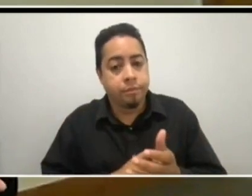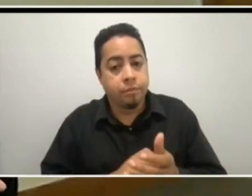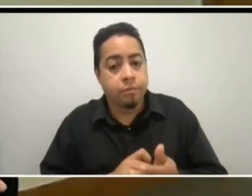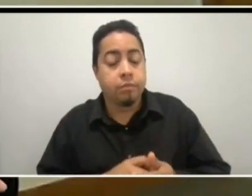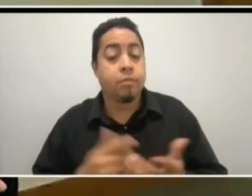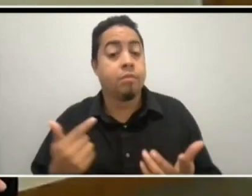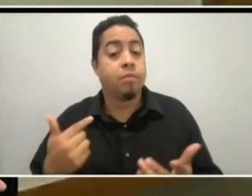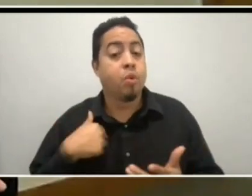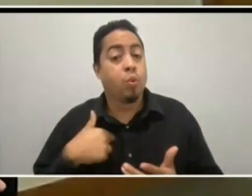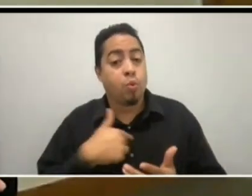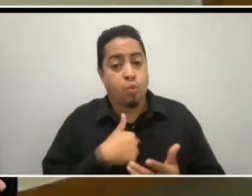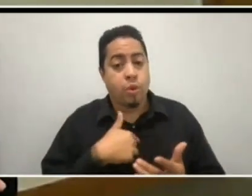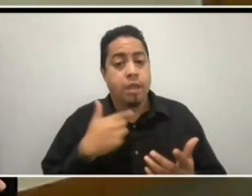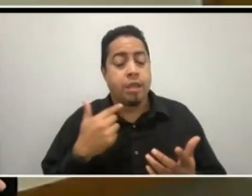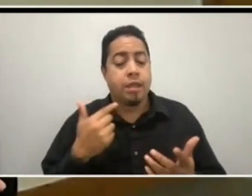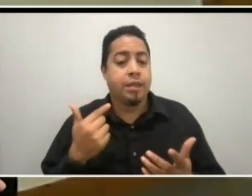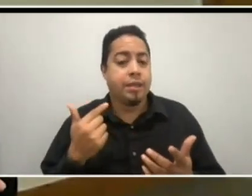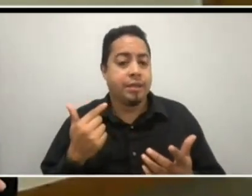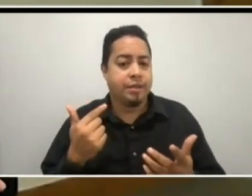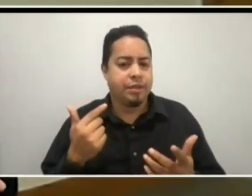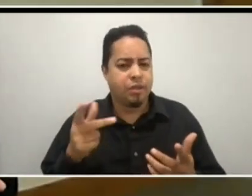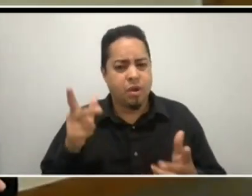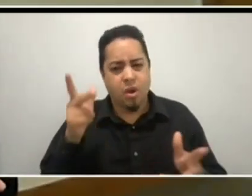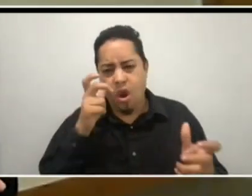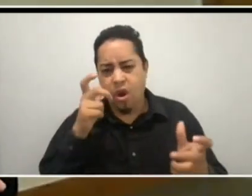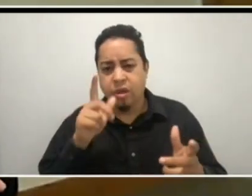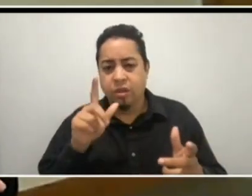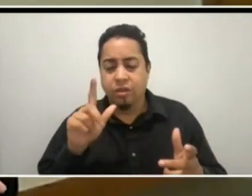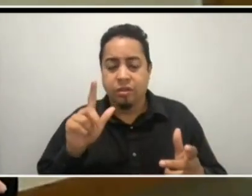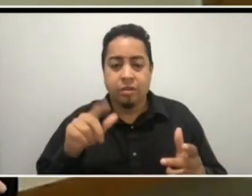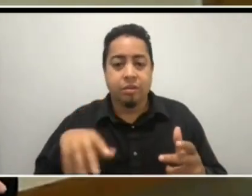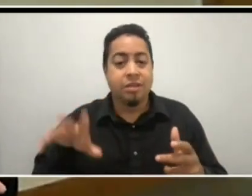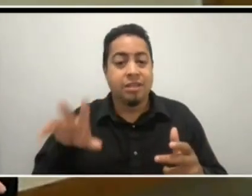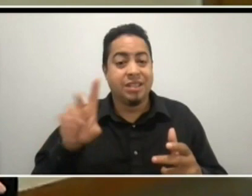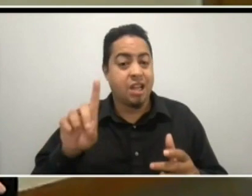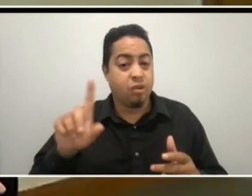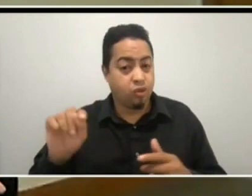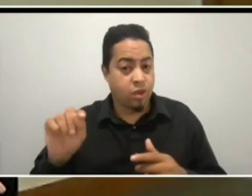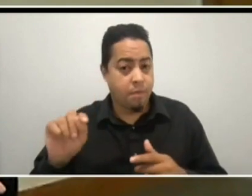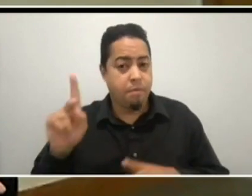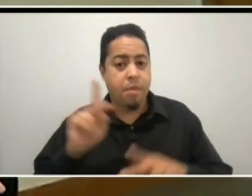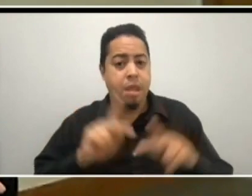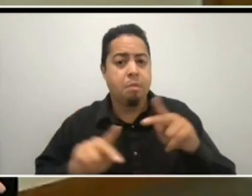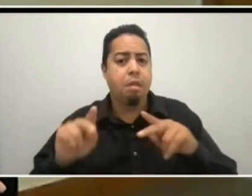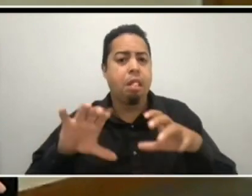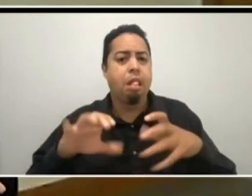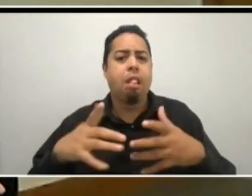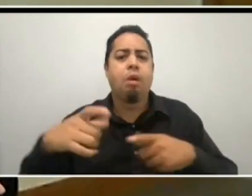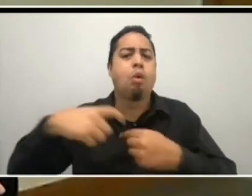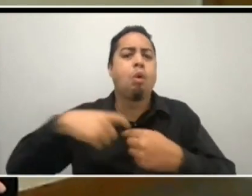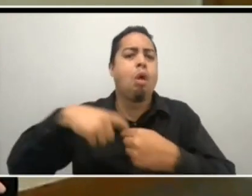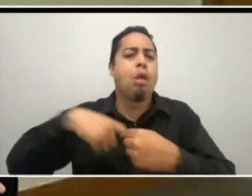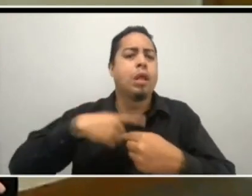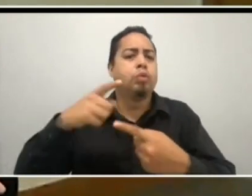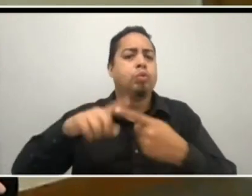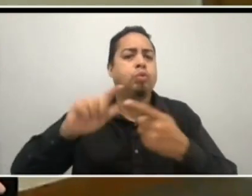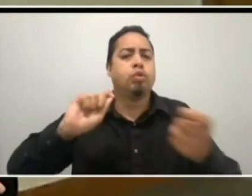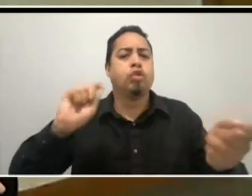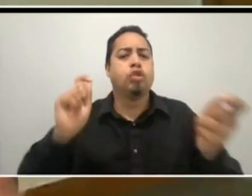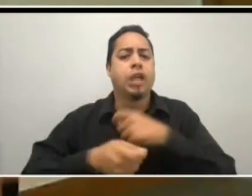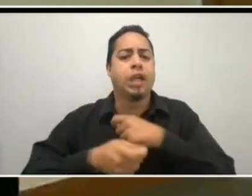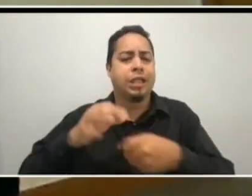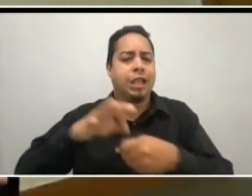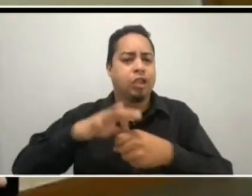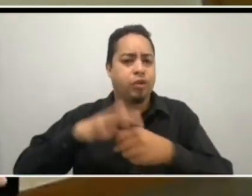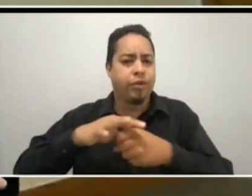that the Trump folks are calling and asking for changes in the electors and you